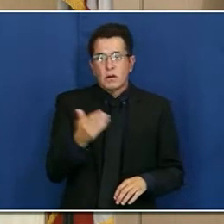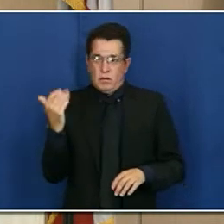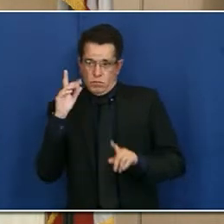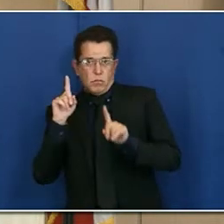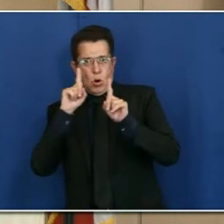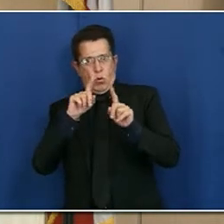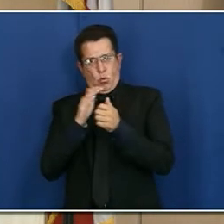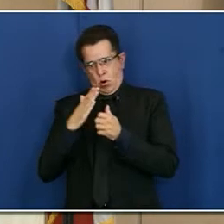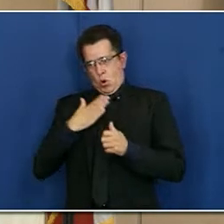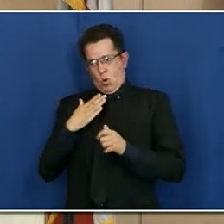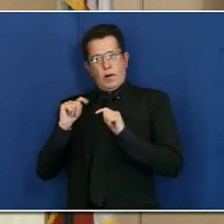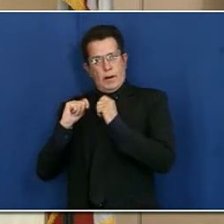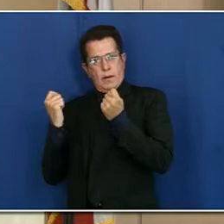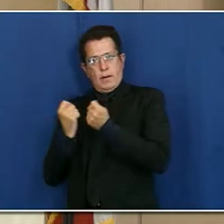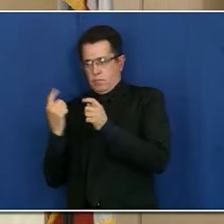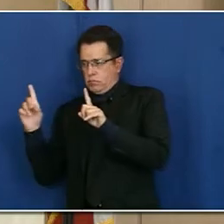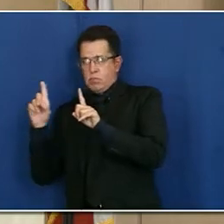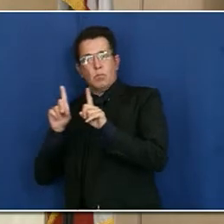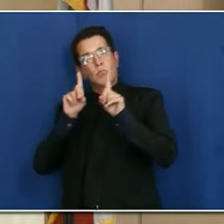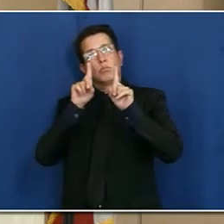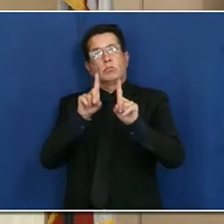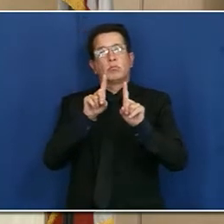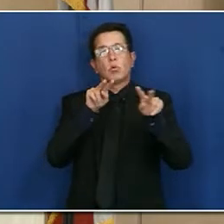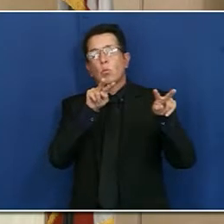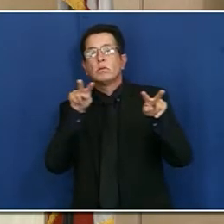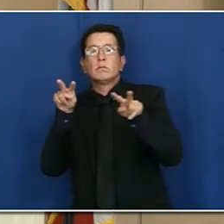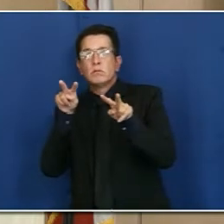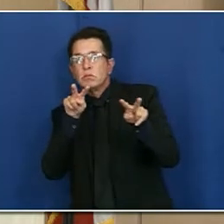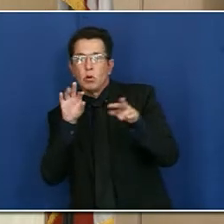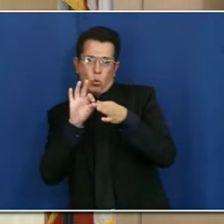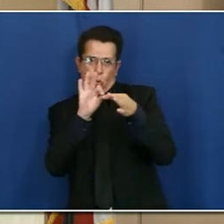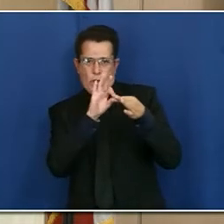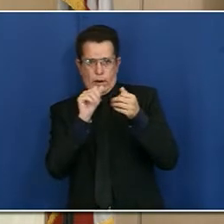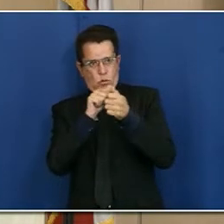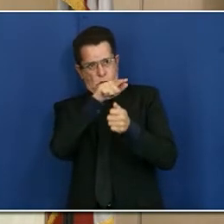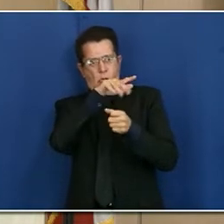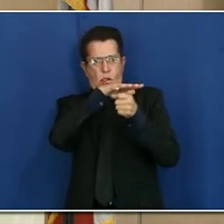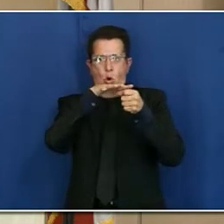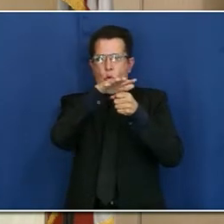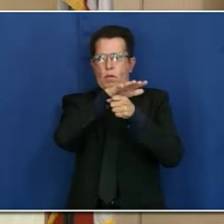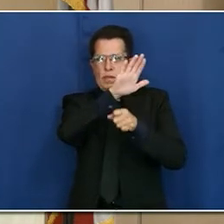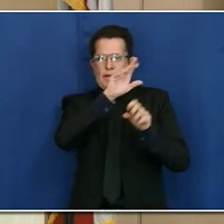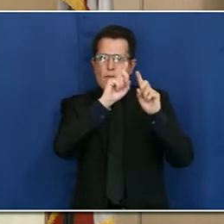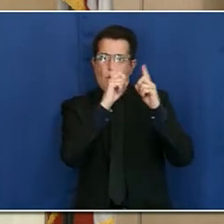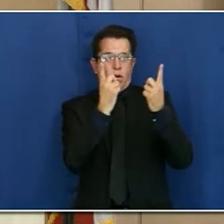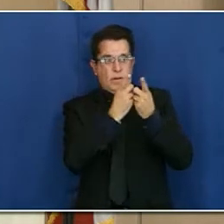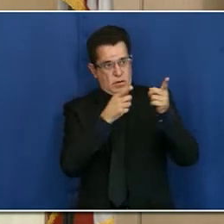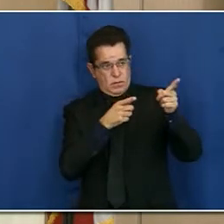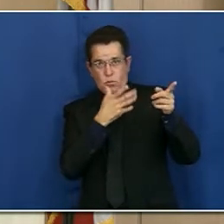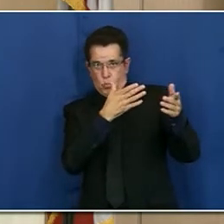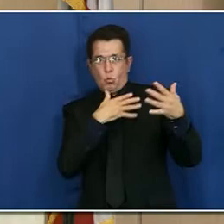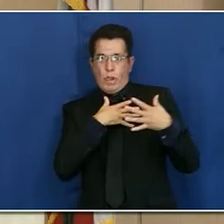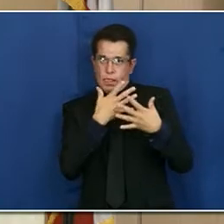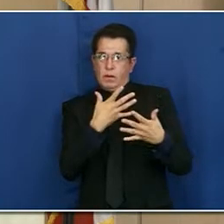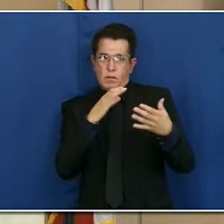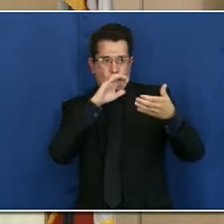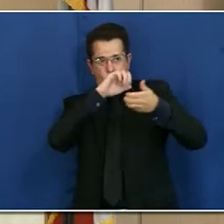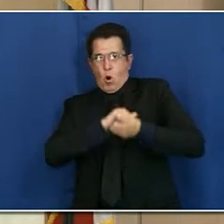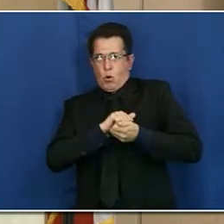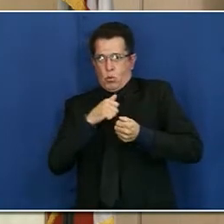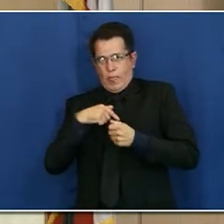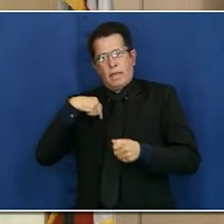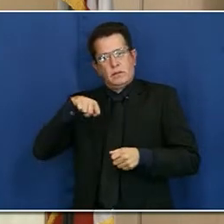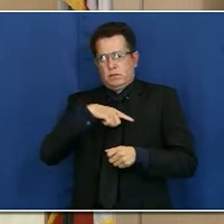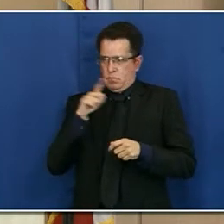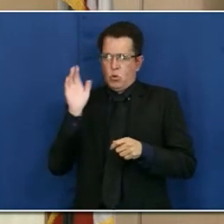out with our public health teams when they serve cease and desist notices. They'll coordinate with local jurisdictions that are willing to be partners, but they will be on